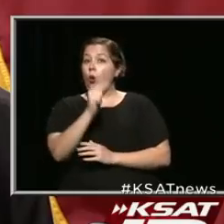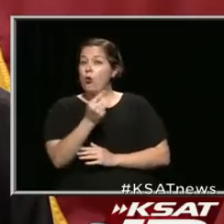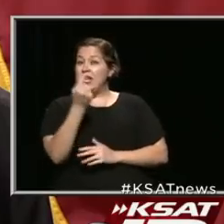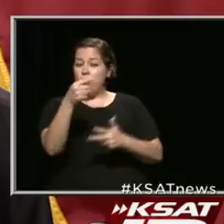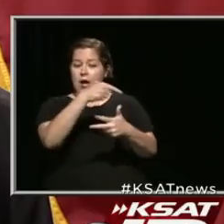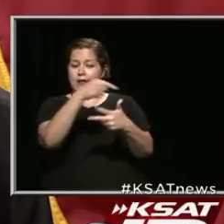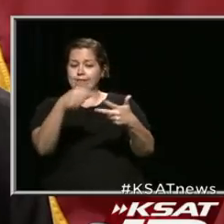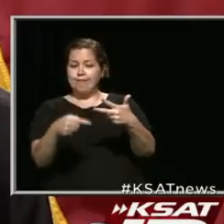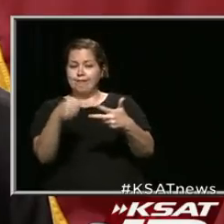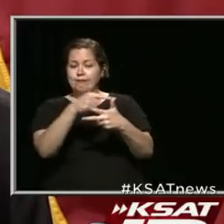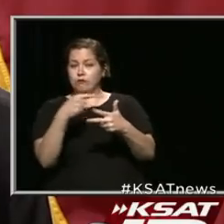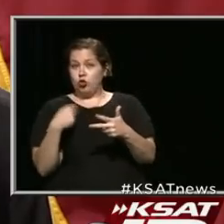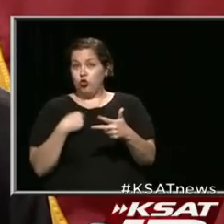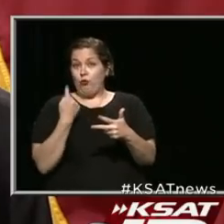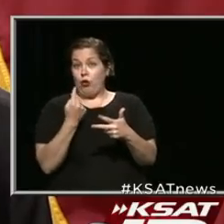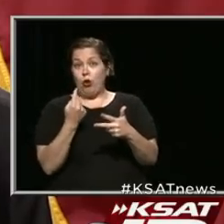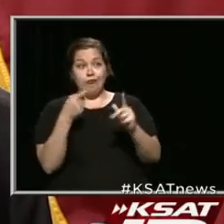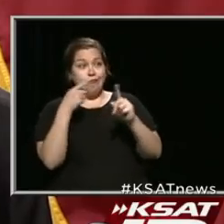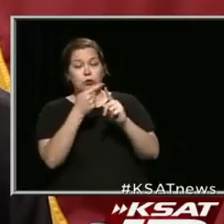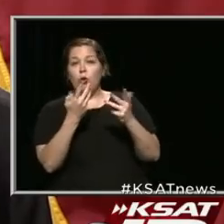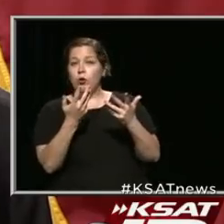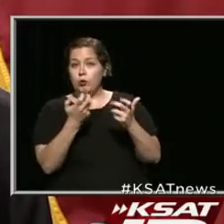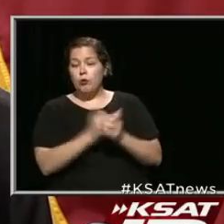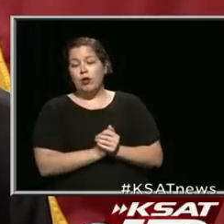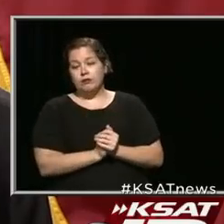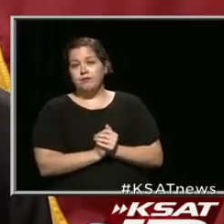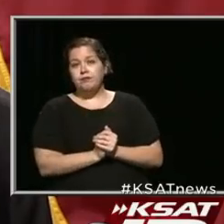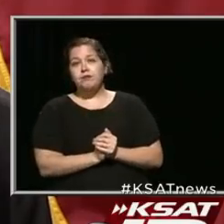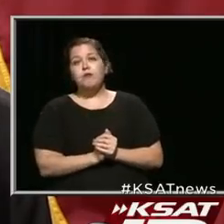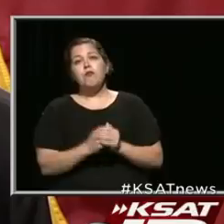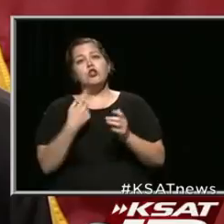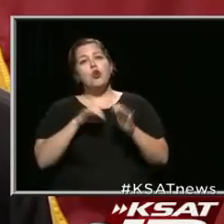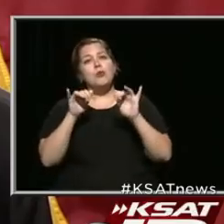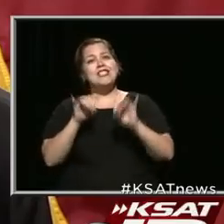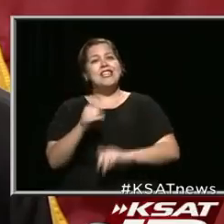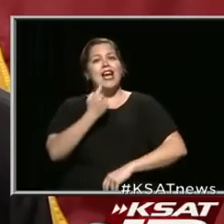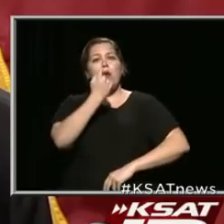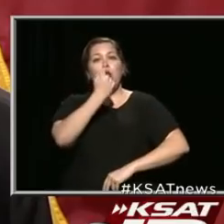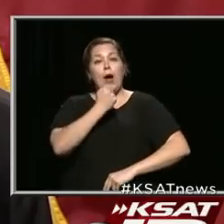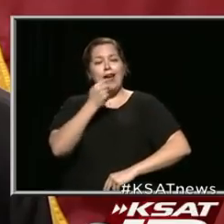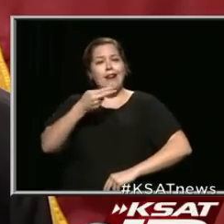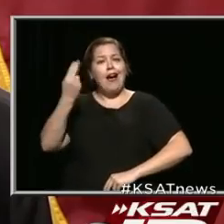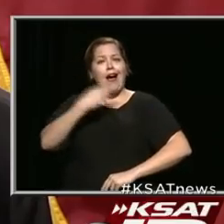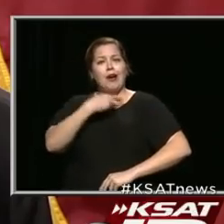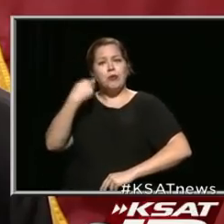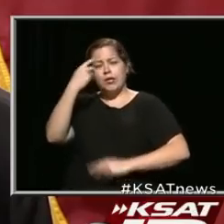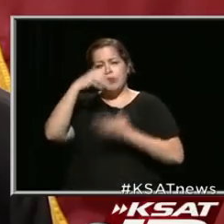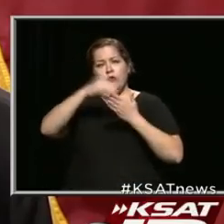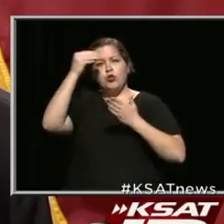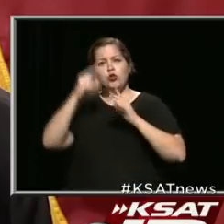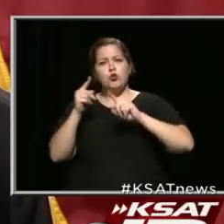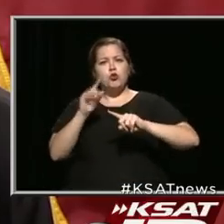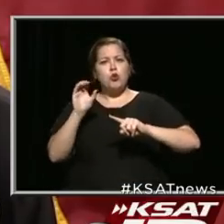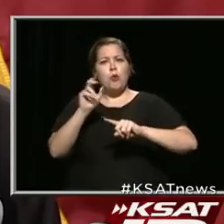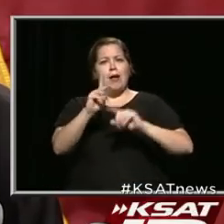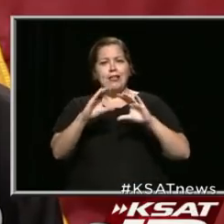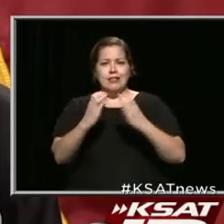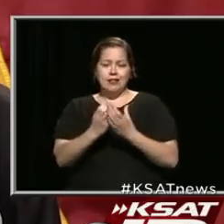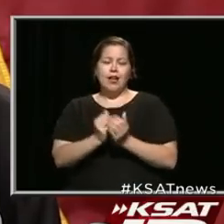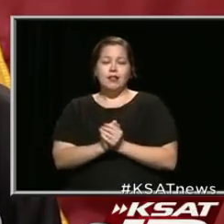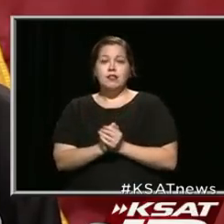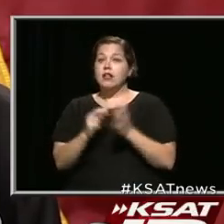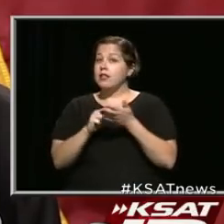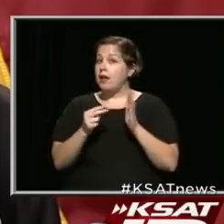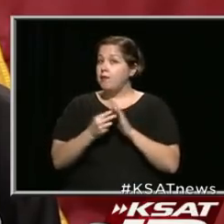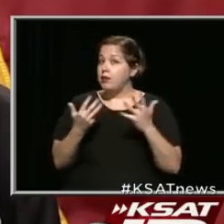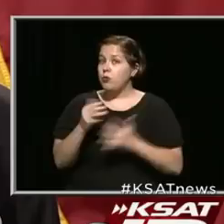these three metrics so far is where we want them to be, so we do remain in the red zone. High risk for students to return to the classroom. And therefore,